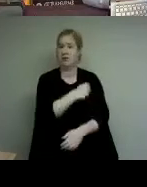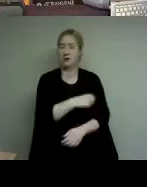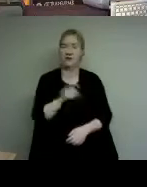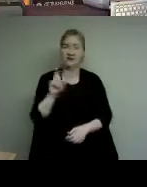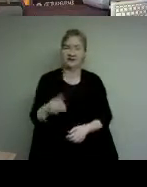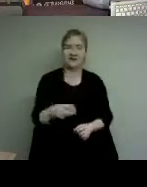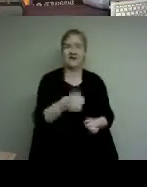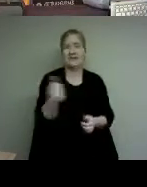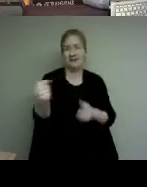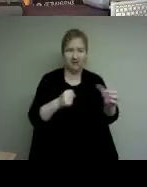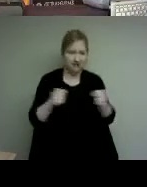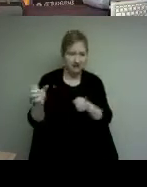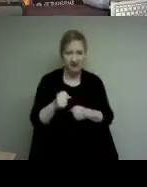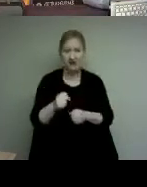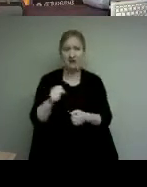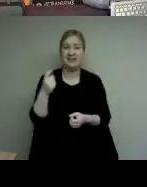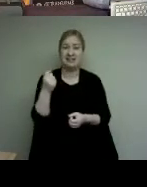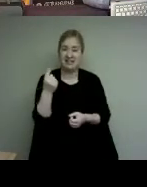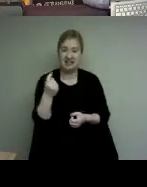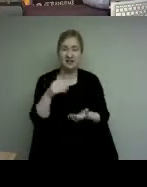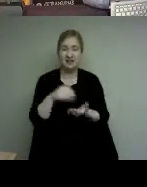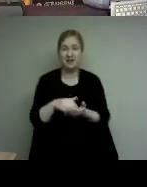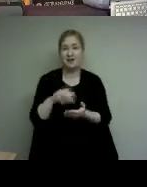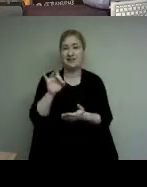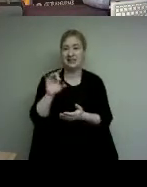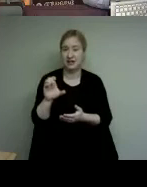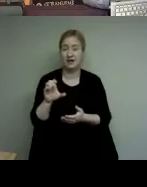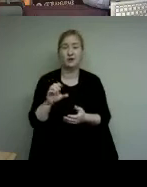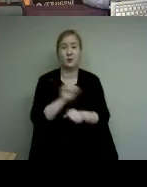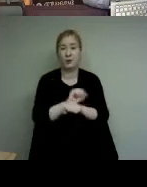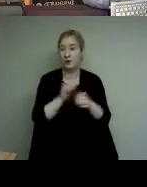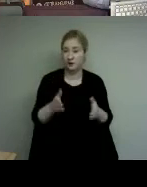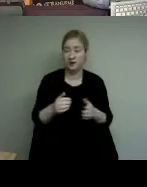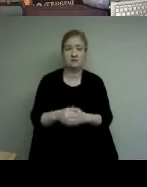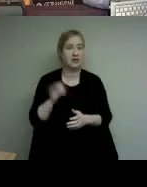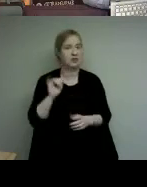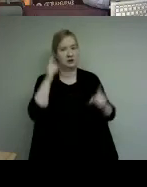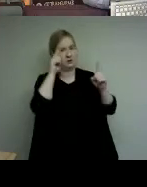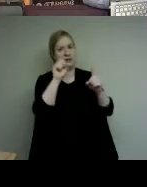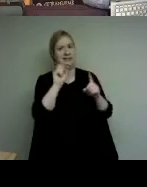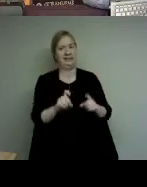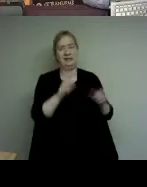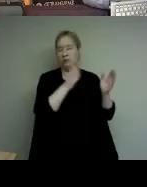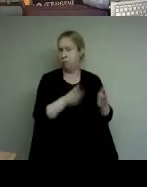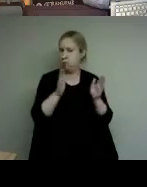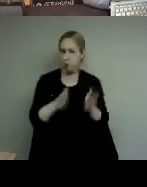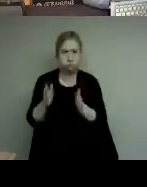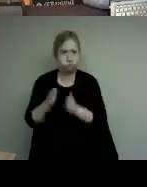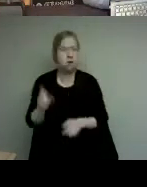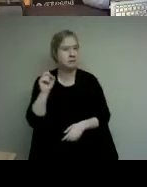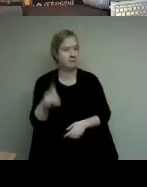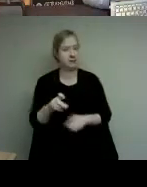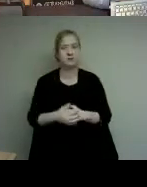about 11 800 new construction workers this goal will require careful planning and foresight the manitoba